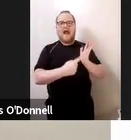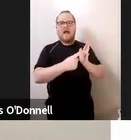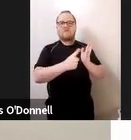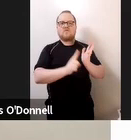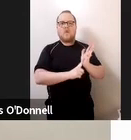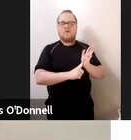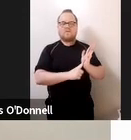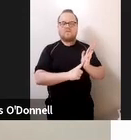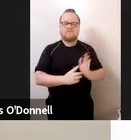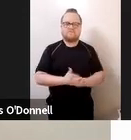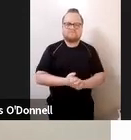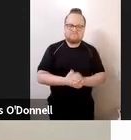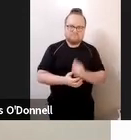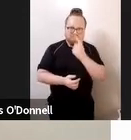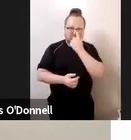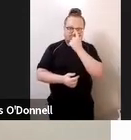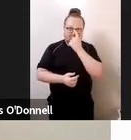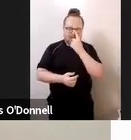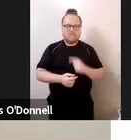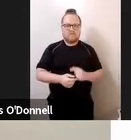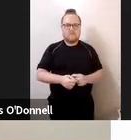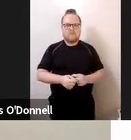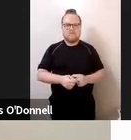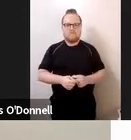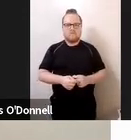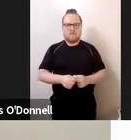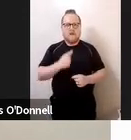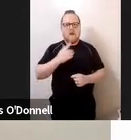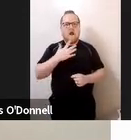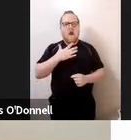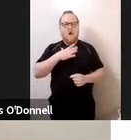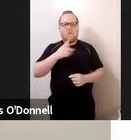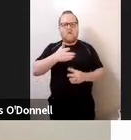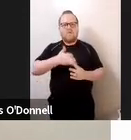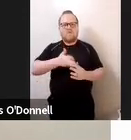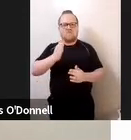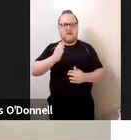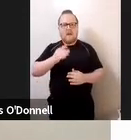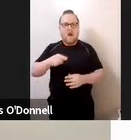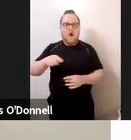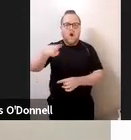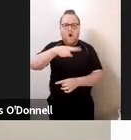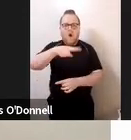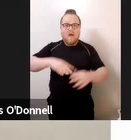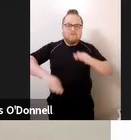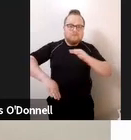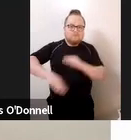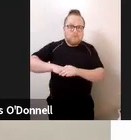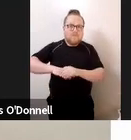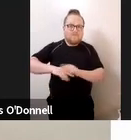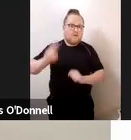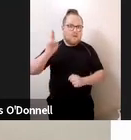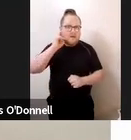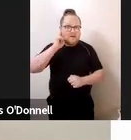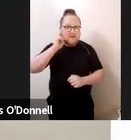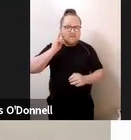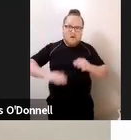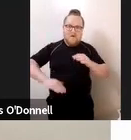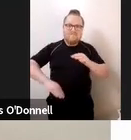yet you will have recognized that very few if any of these people were actually totally deaf or totally blind